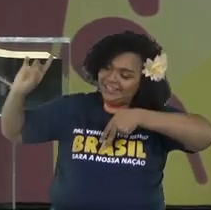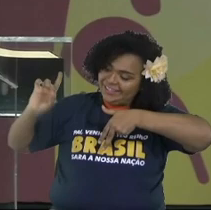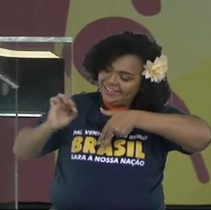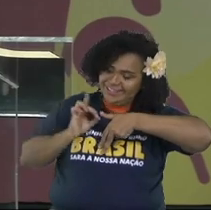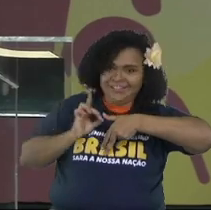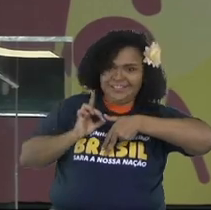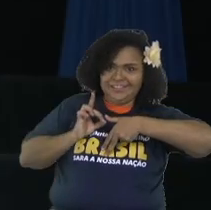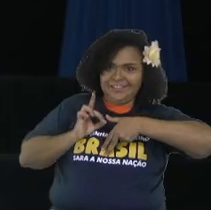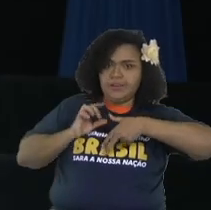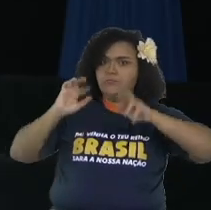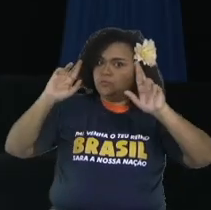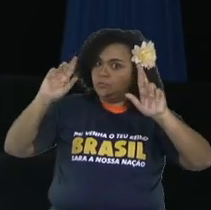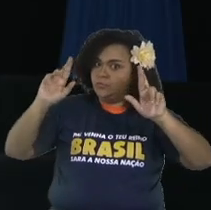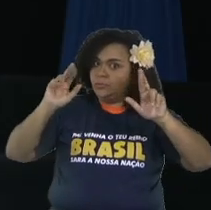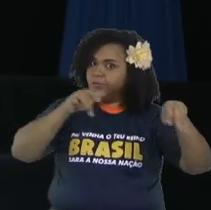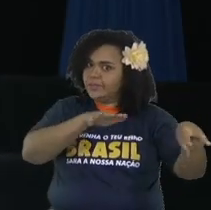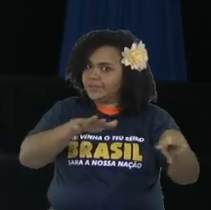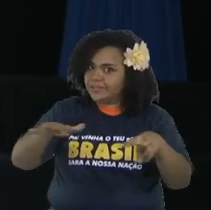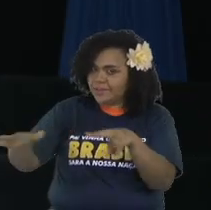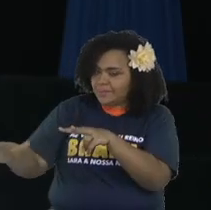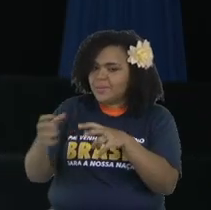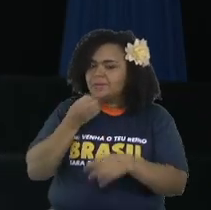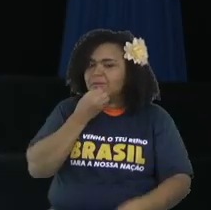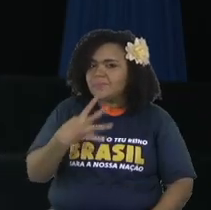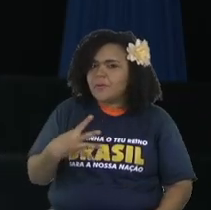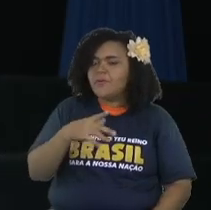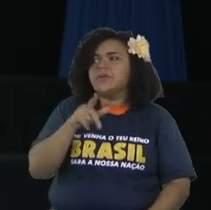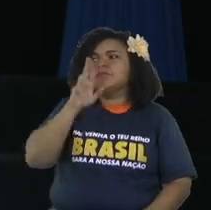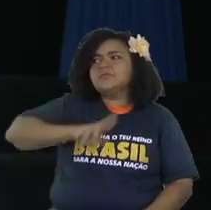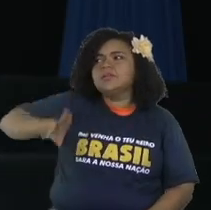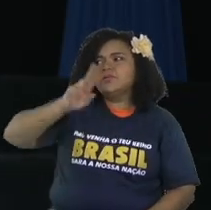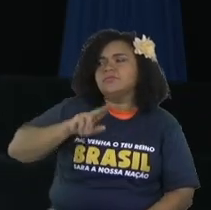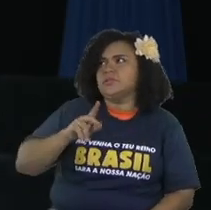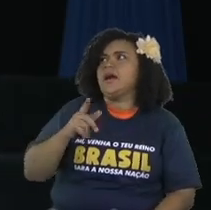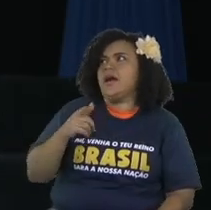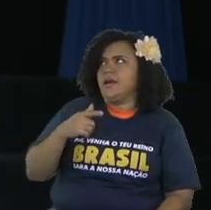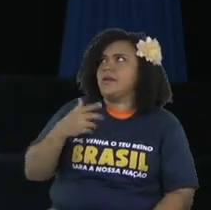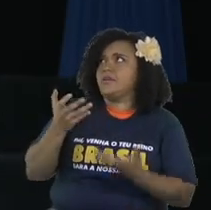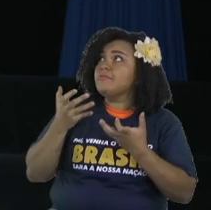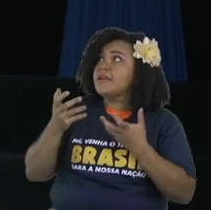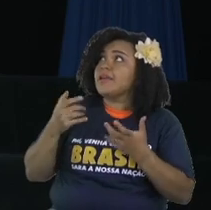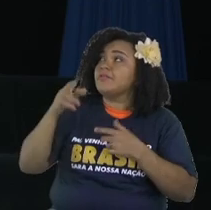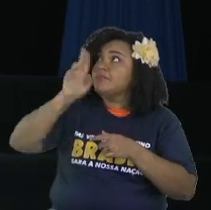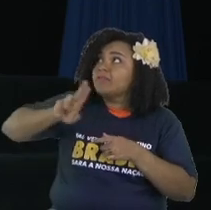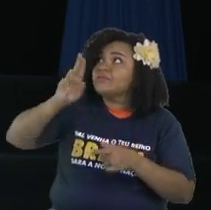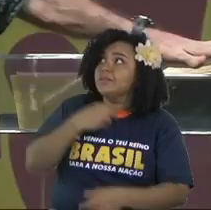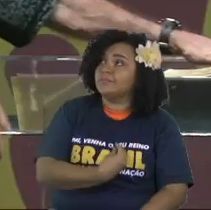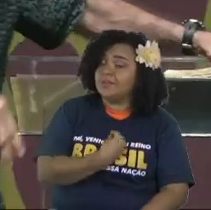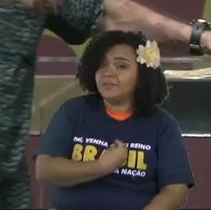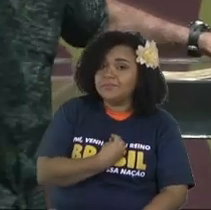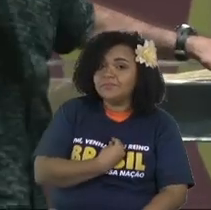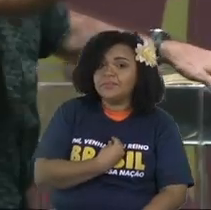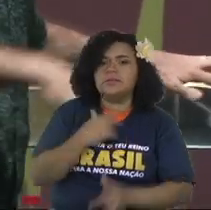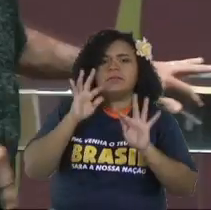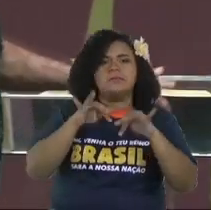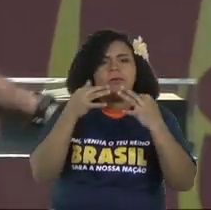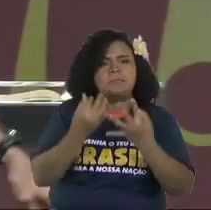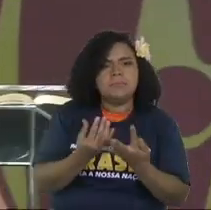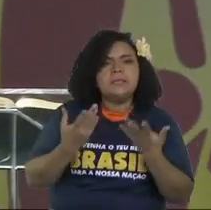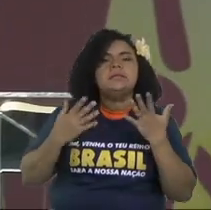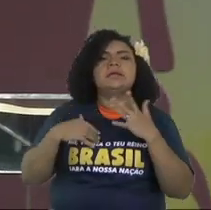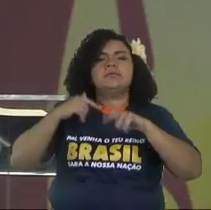joy in the Lord I hope you can have a great week and you apply those things in your work in your ministry in your family